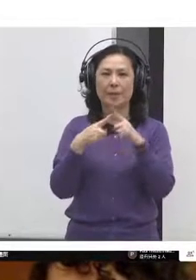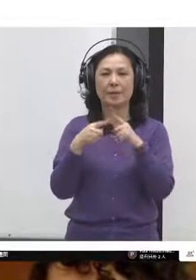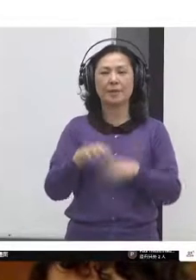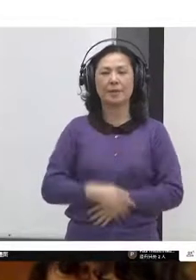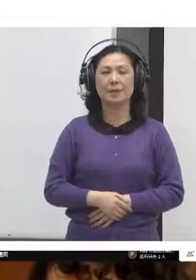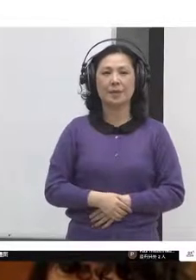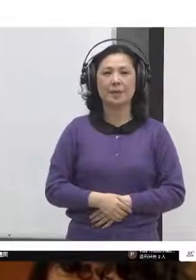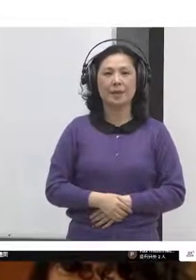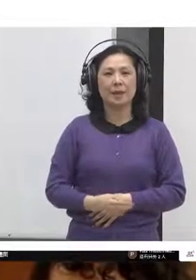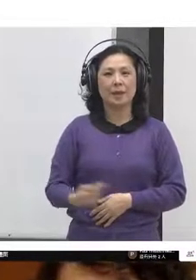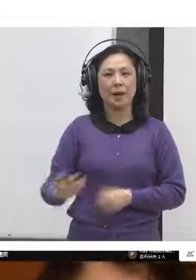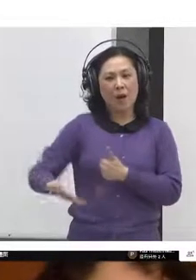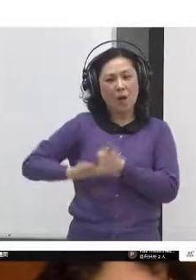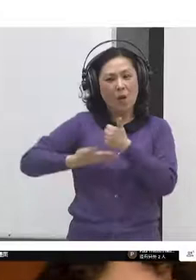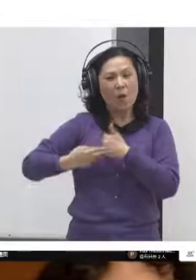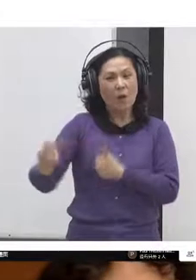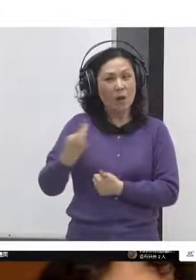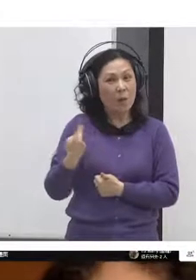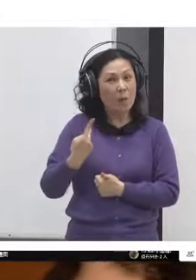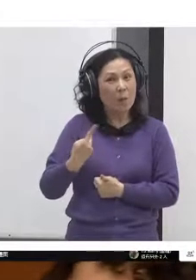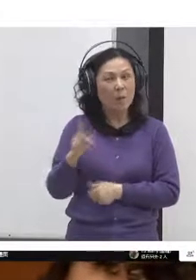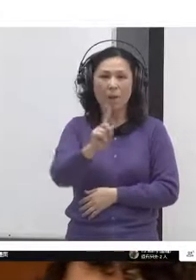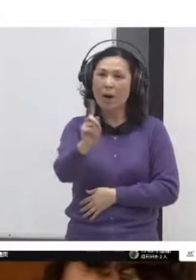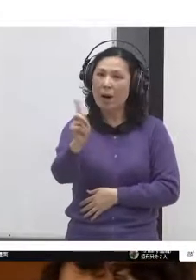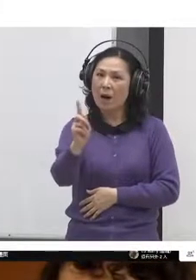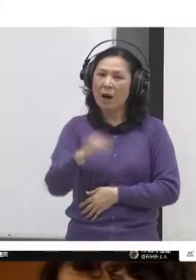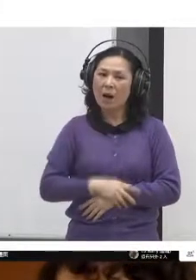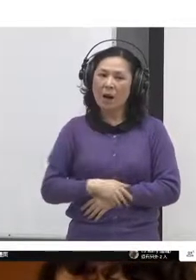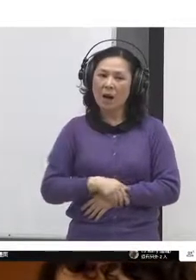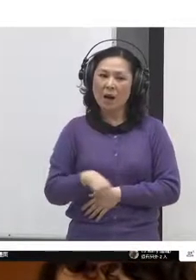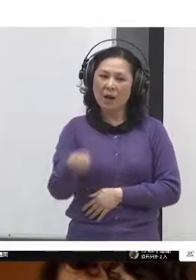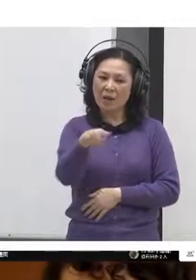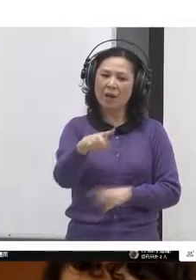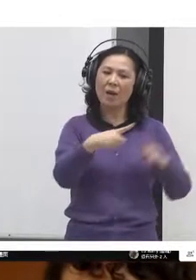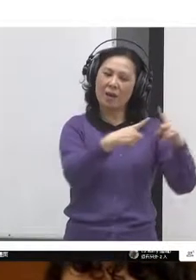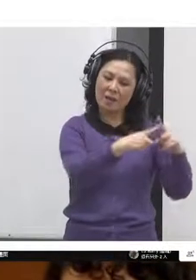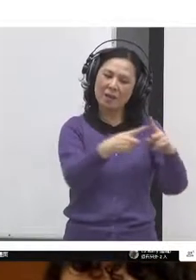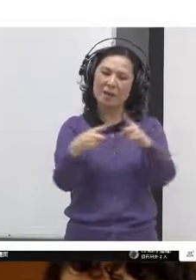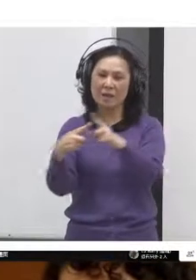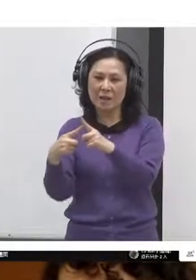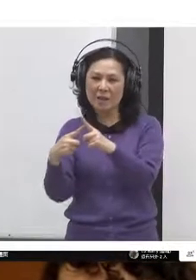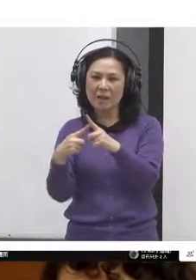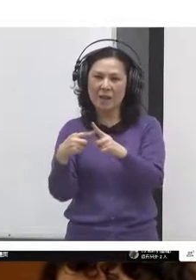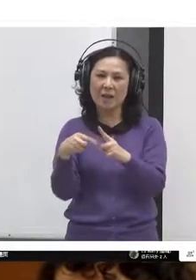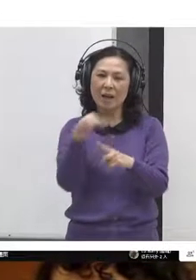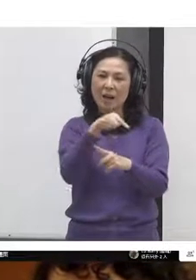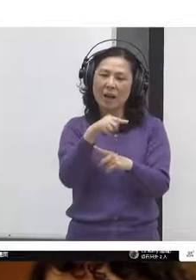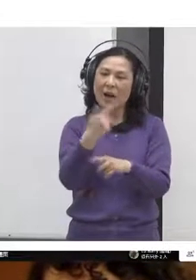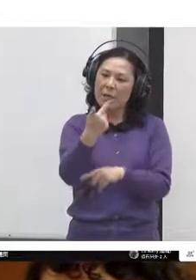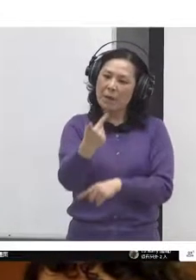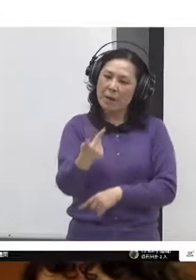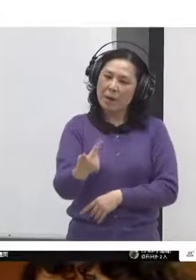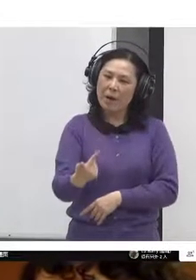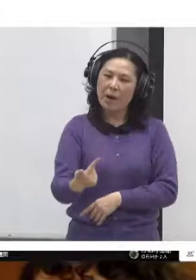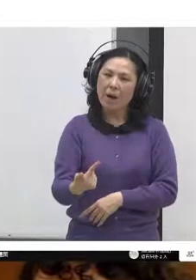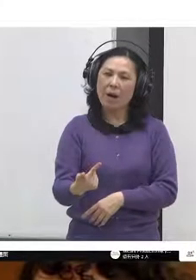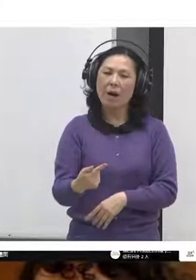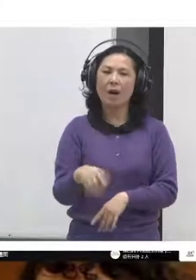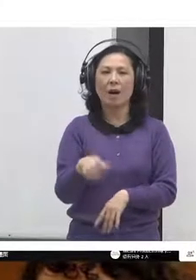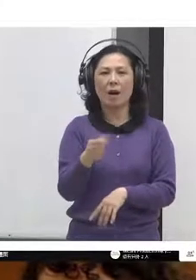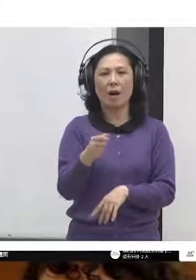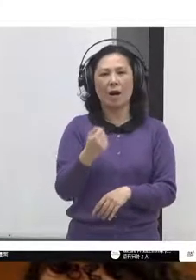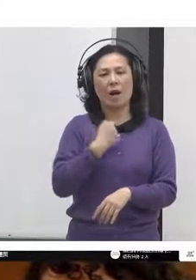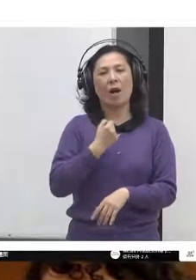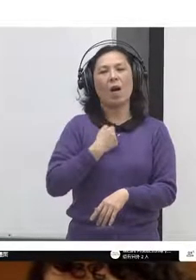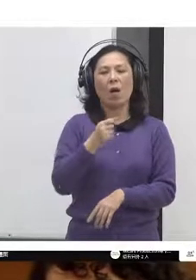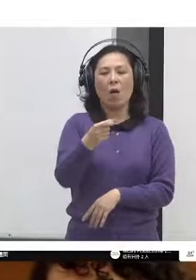among themselves, radically lifting the lid on how fast our politics and our political stances towards